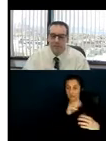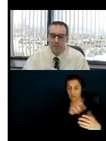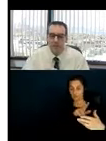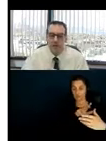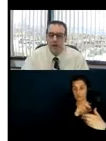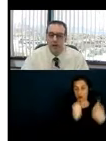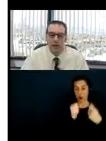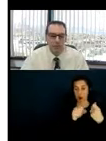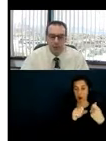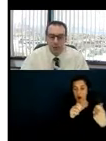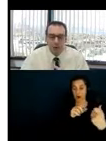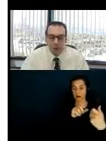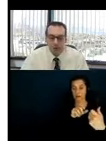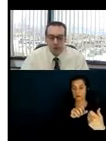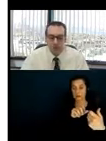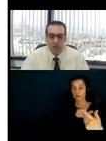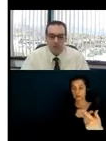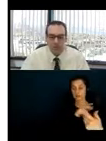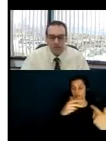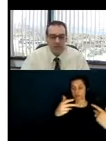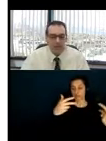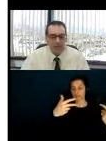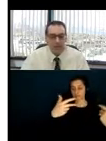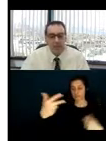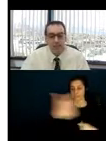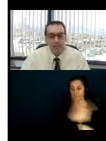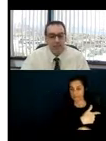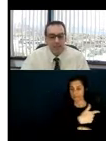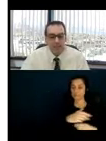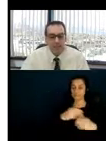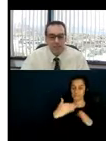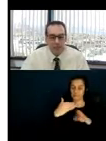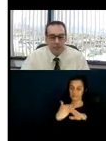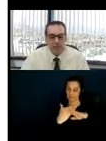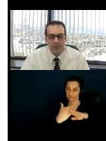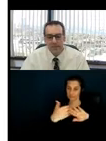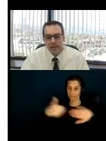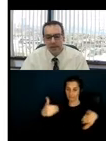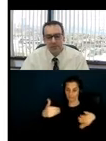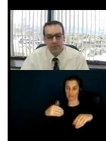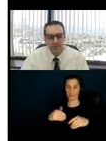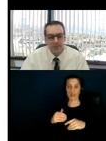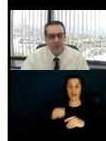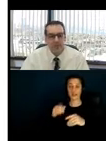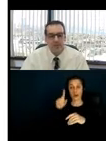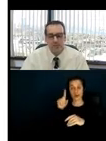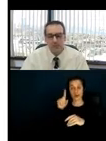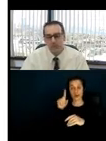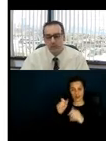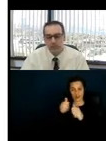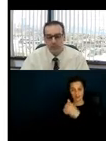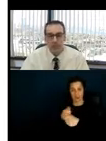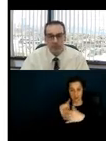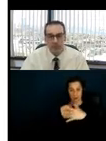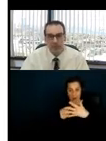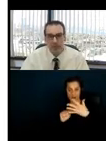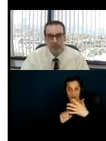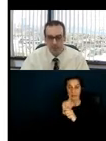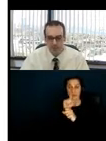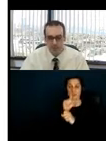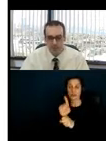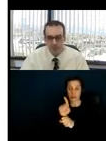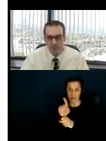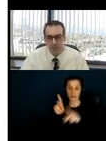and service, there are overarching obligations that need to be considered to ensure that these dining features are accessible to and usable by